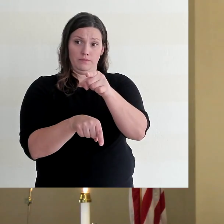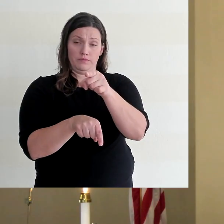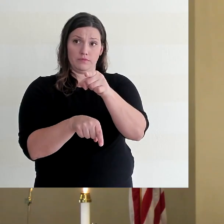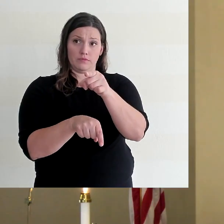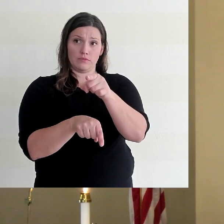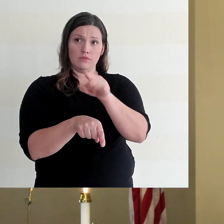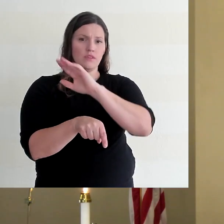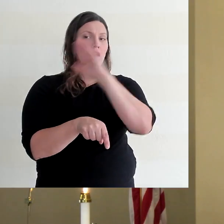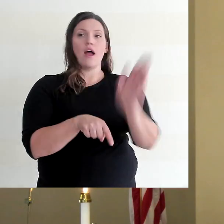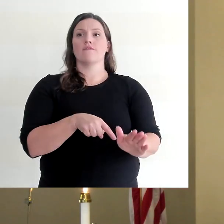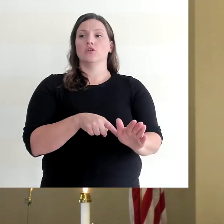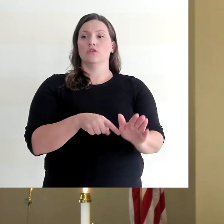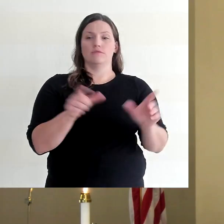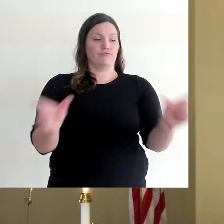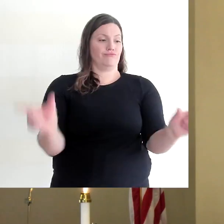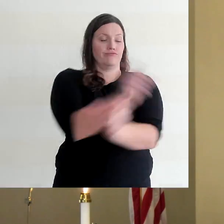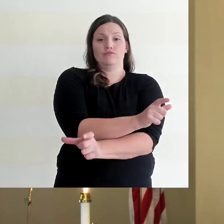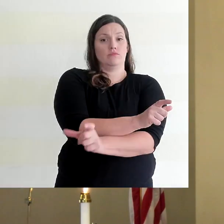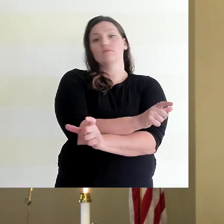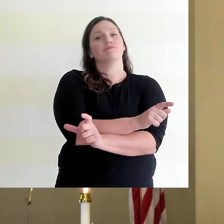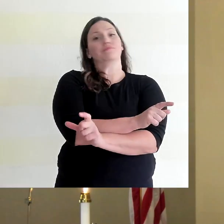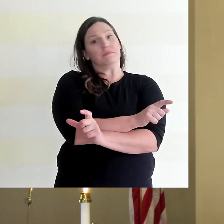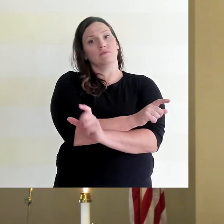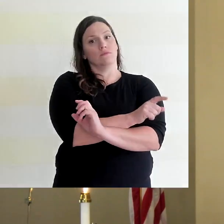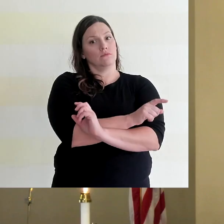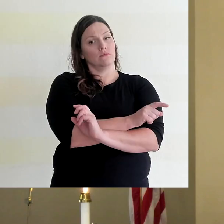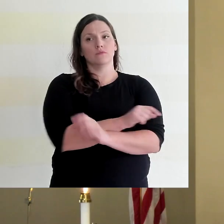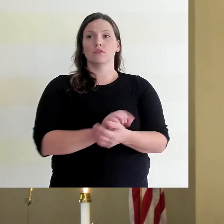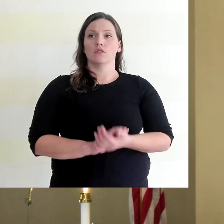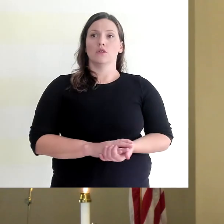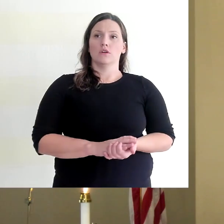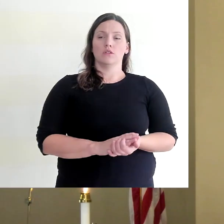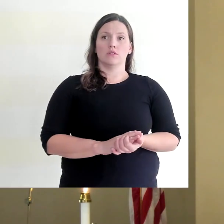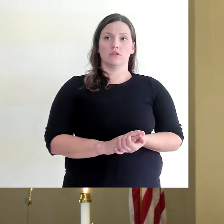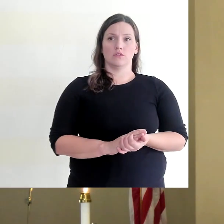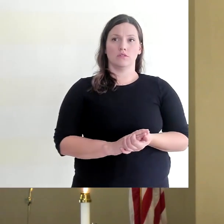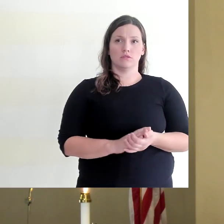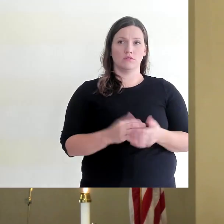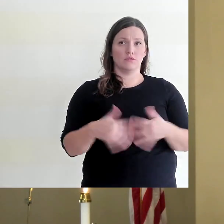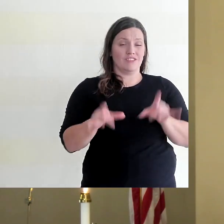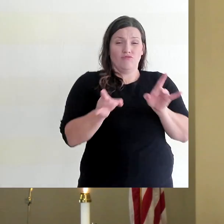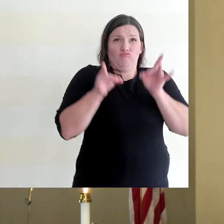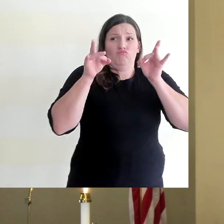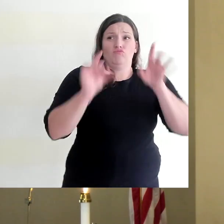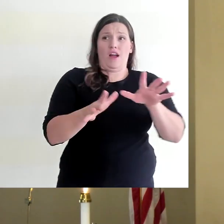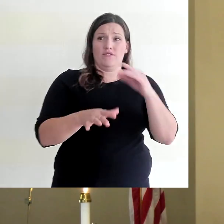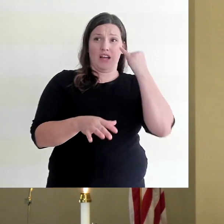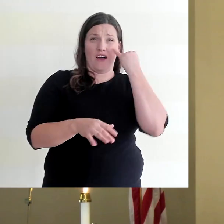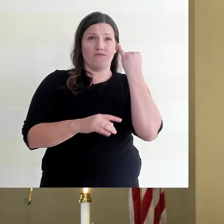Be sure never to turn that around because you will fall into all kinds of false teaching.